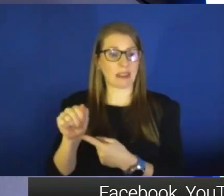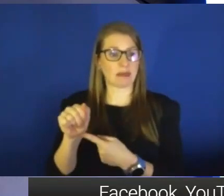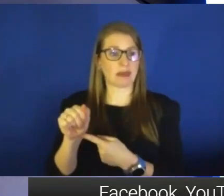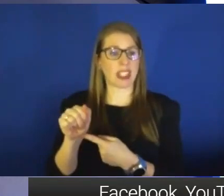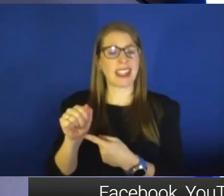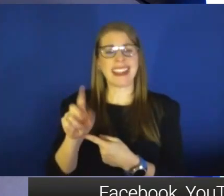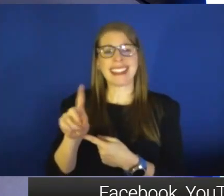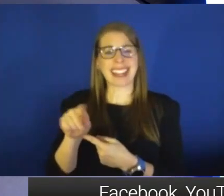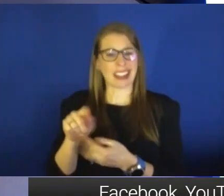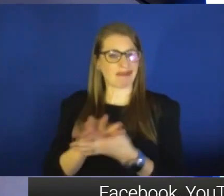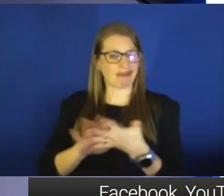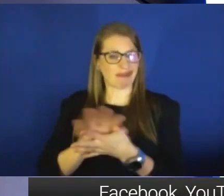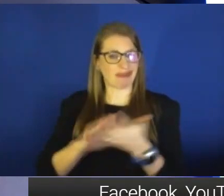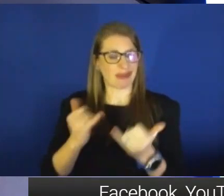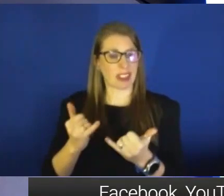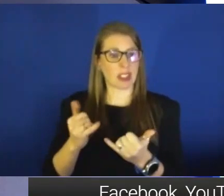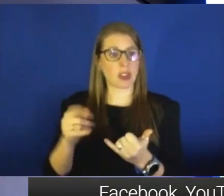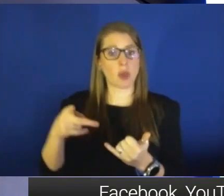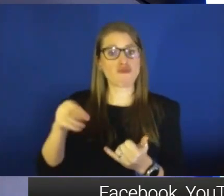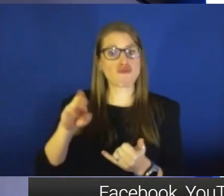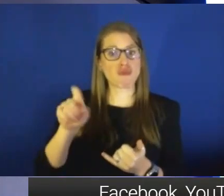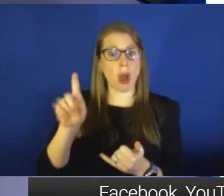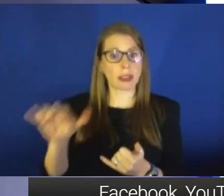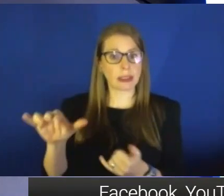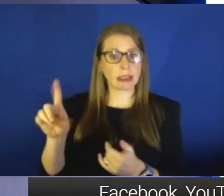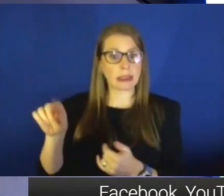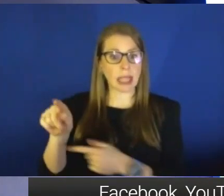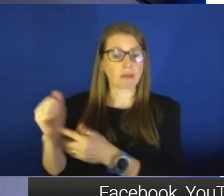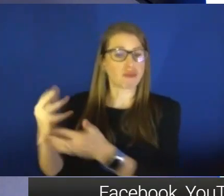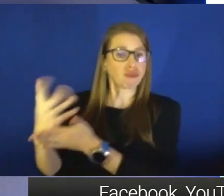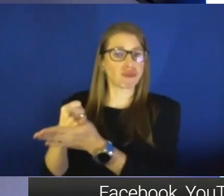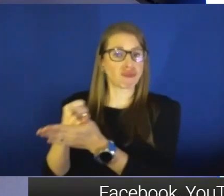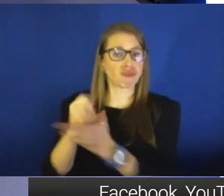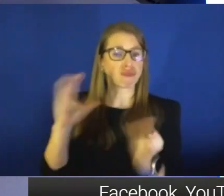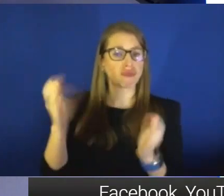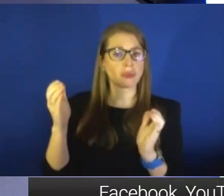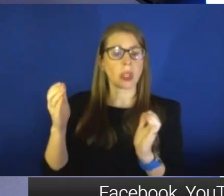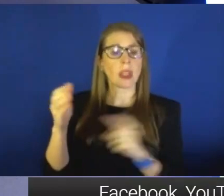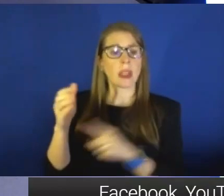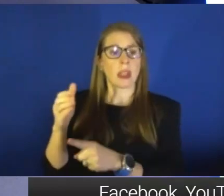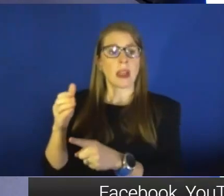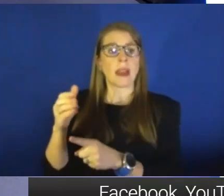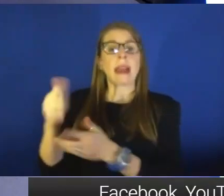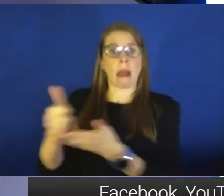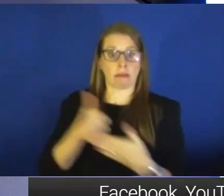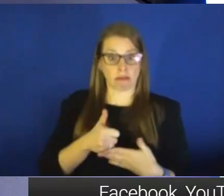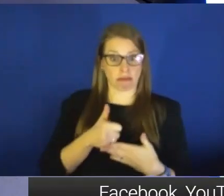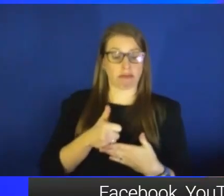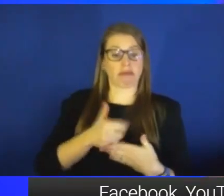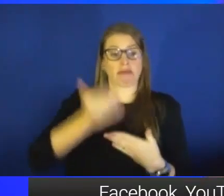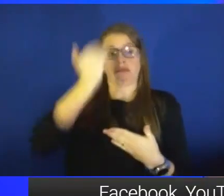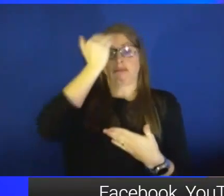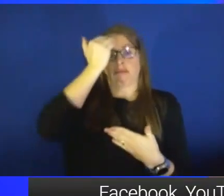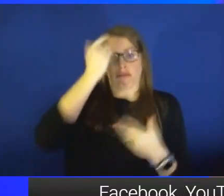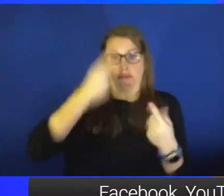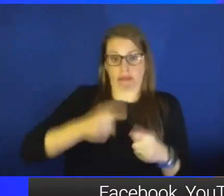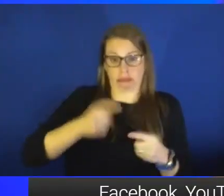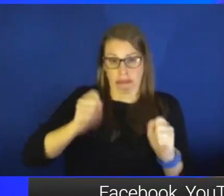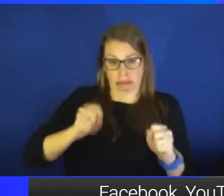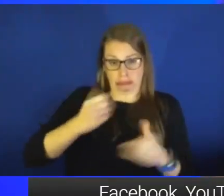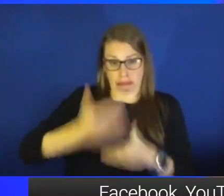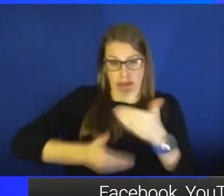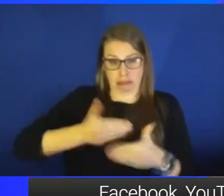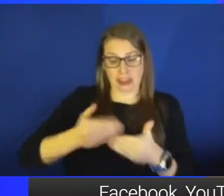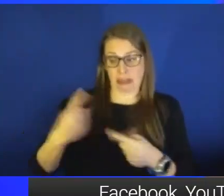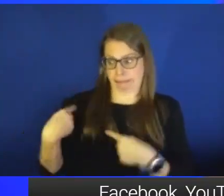and so we do look at proxy data like this. And so the wastewater surveillance can give a helpful heads up. One challenge is, you know, we're more than two years into the pandemic,